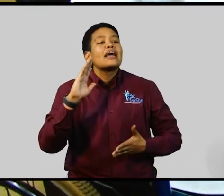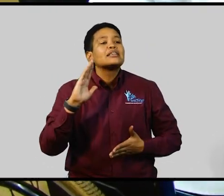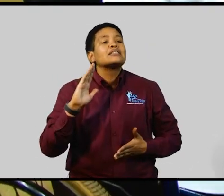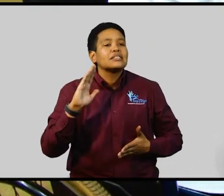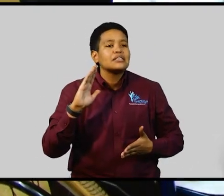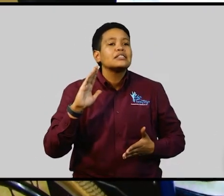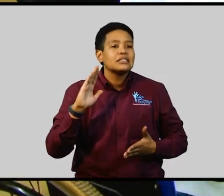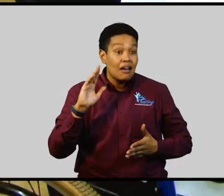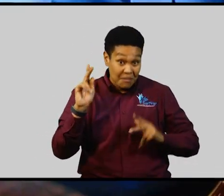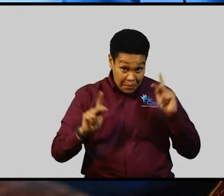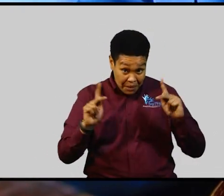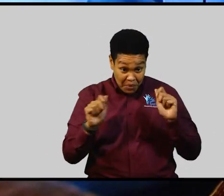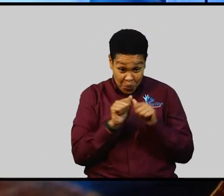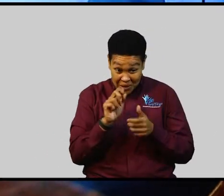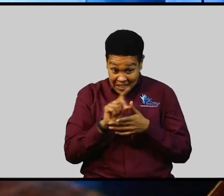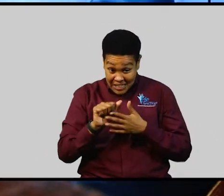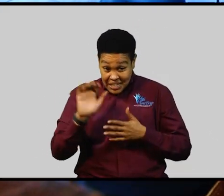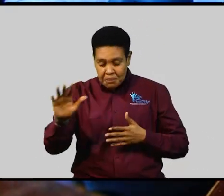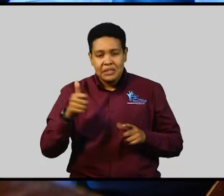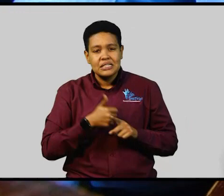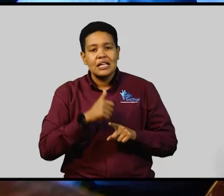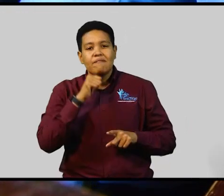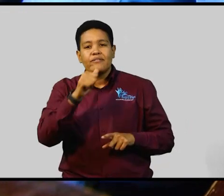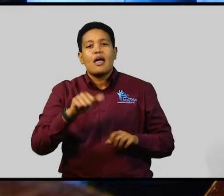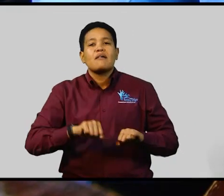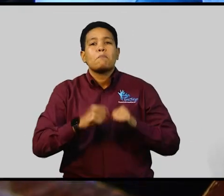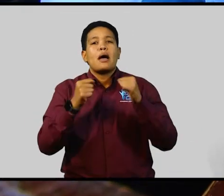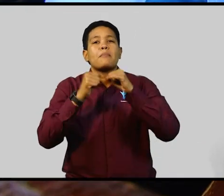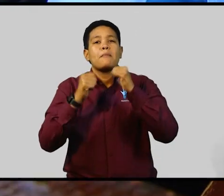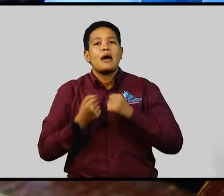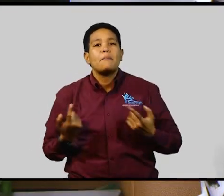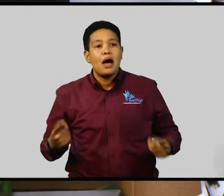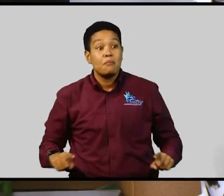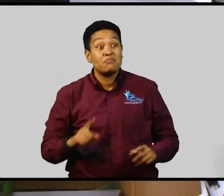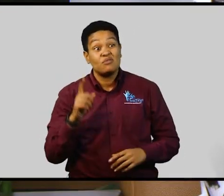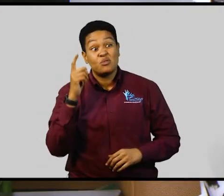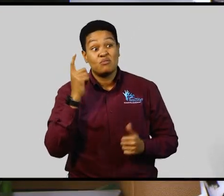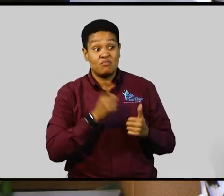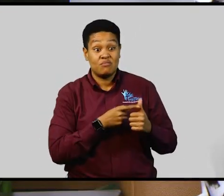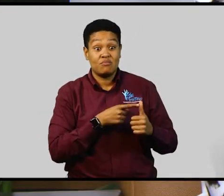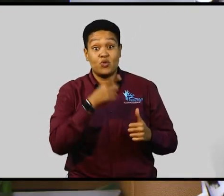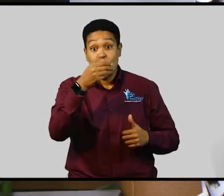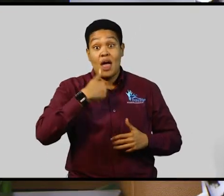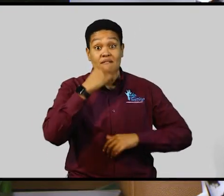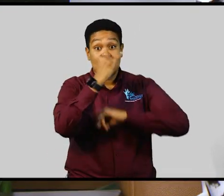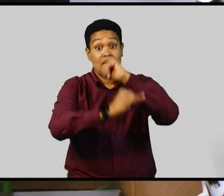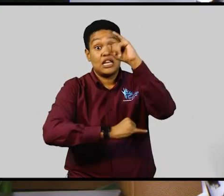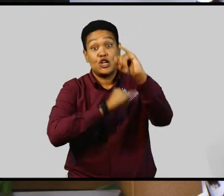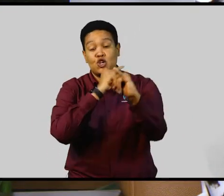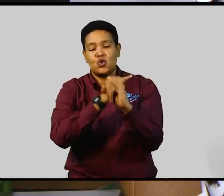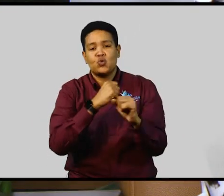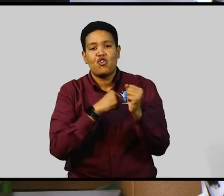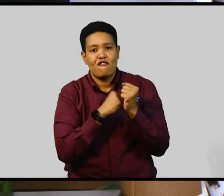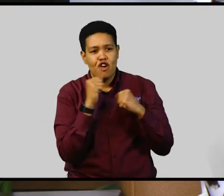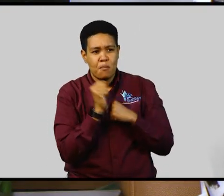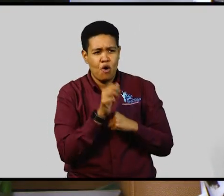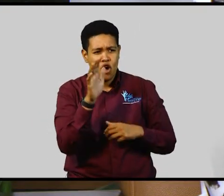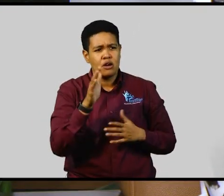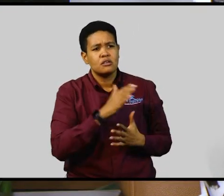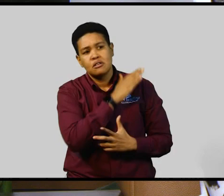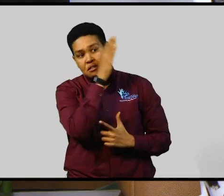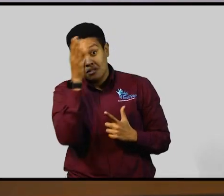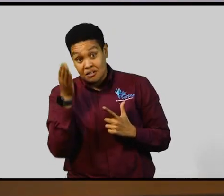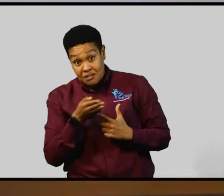of persons with disabilities are not violated. So on one hand, you have the institutional framework.